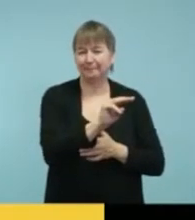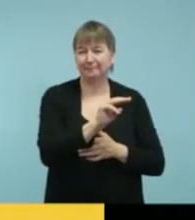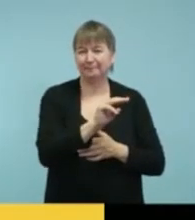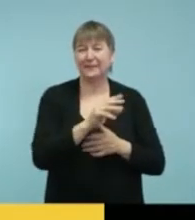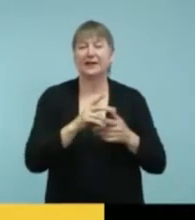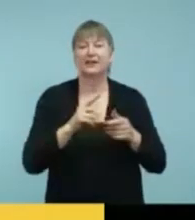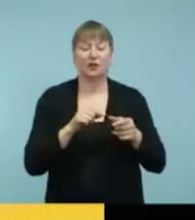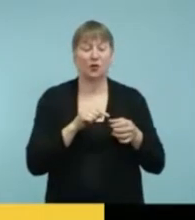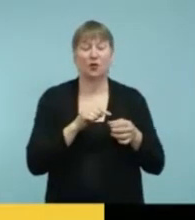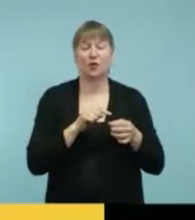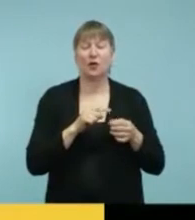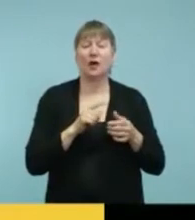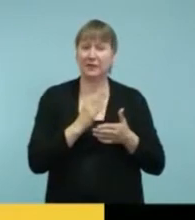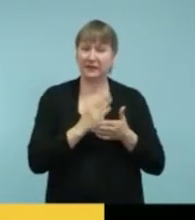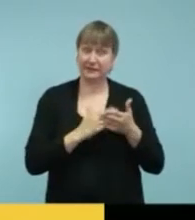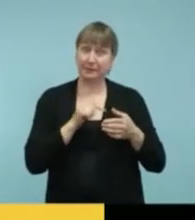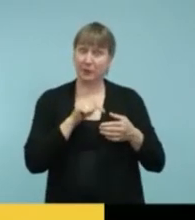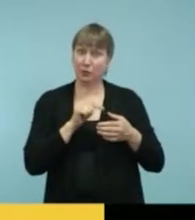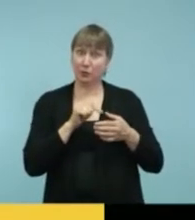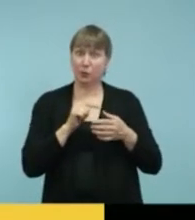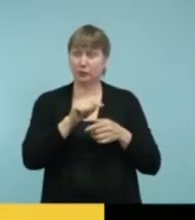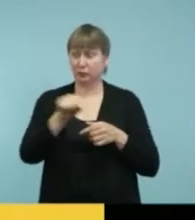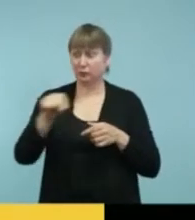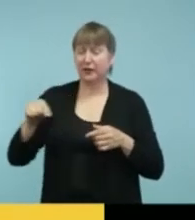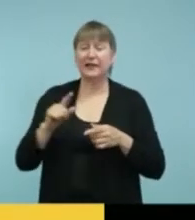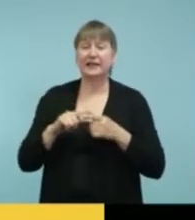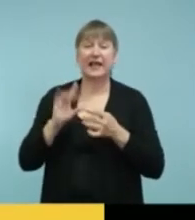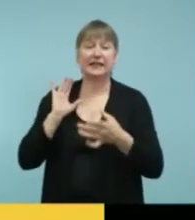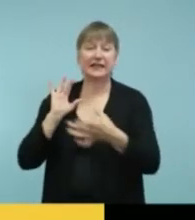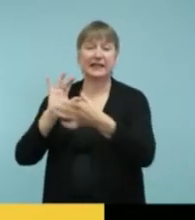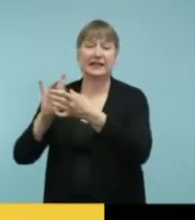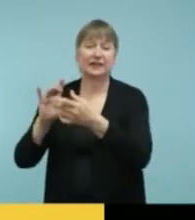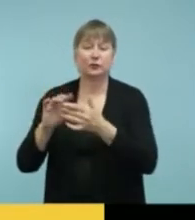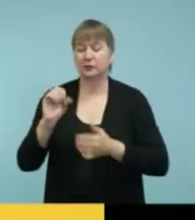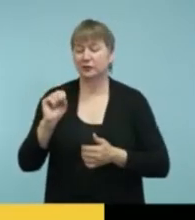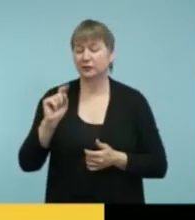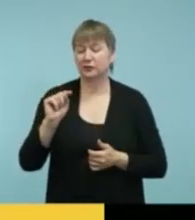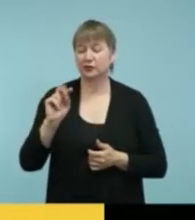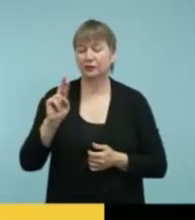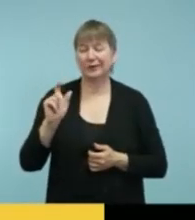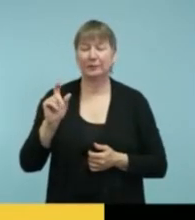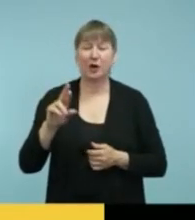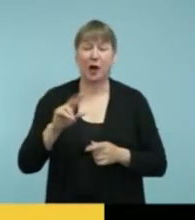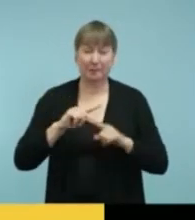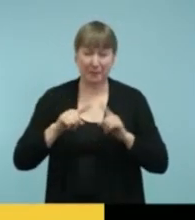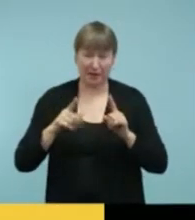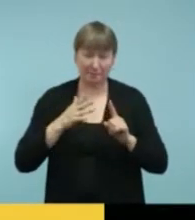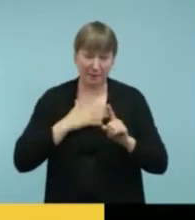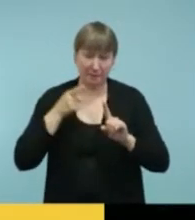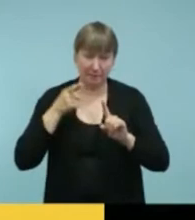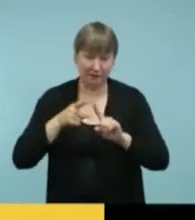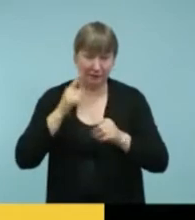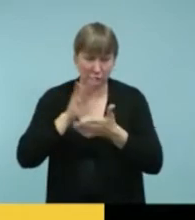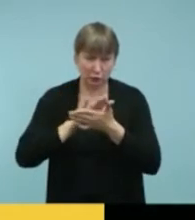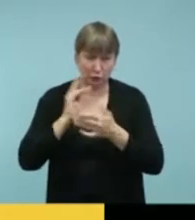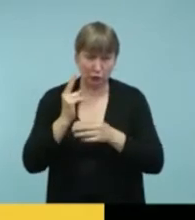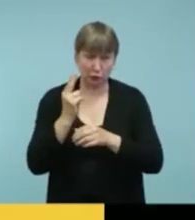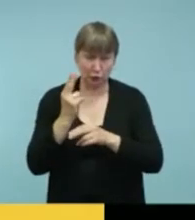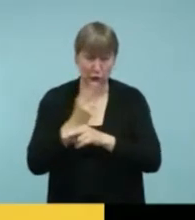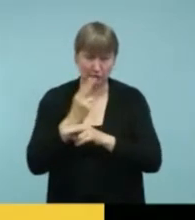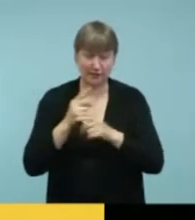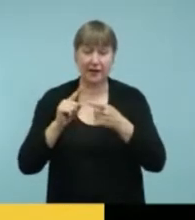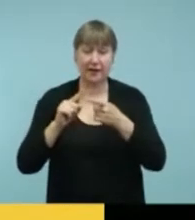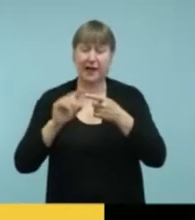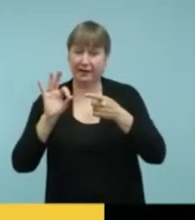connect to things like a streamer. But again, I think for school use, the FM, DM should be priority and not the little